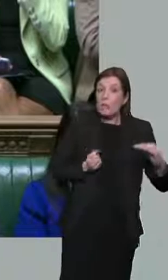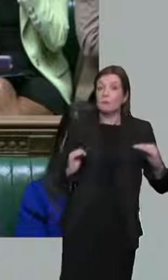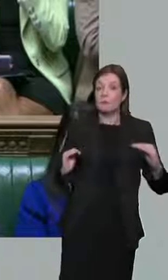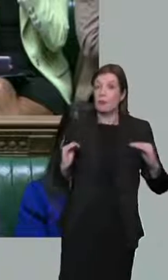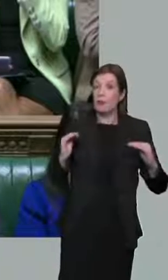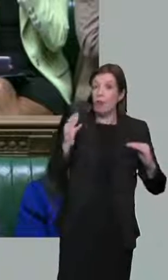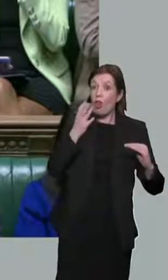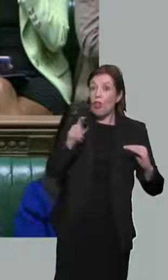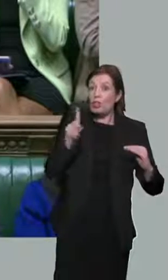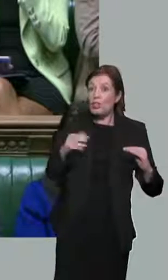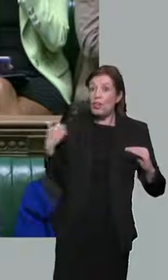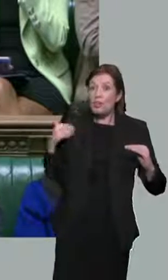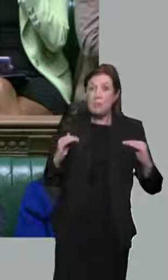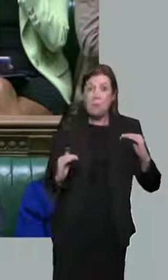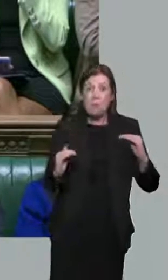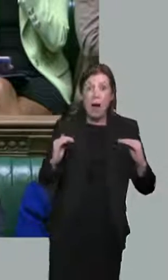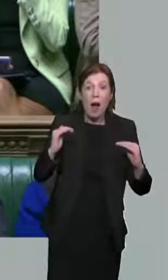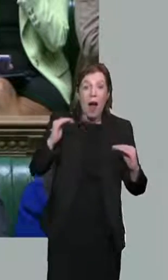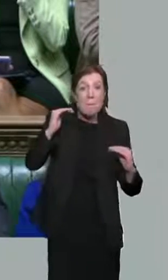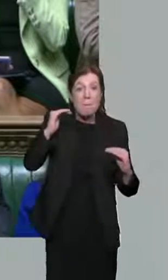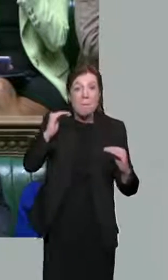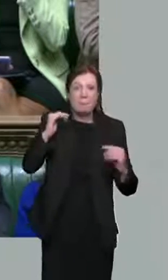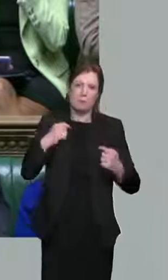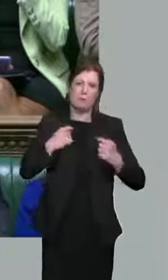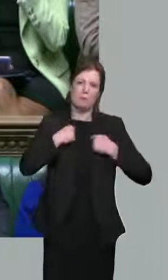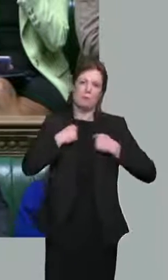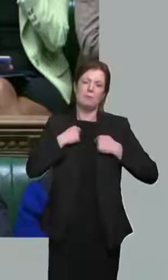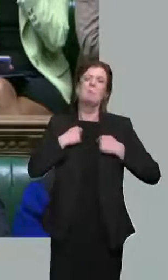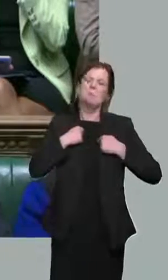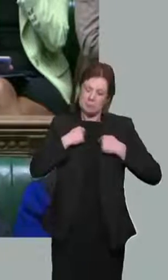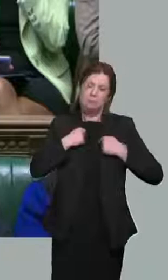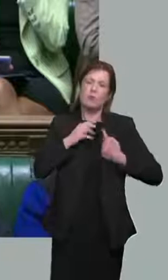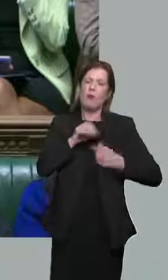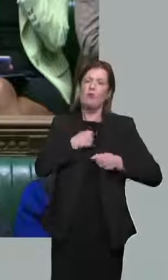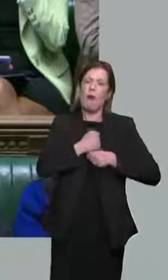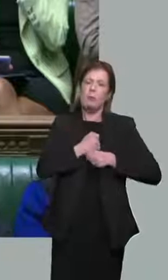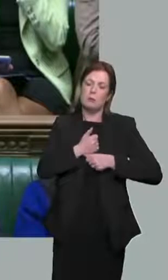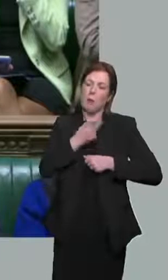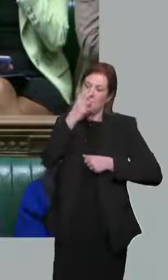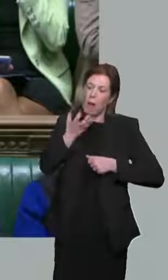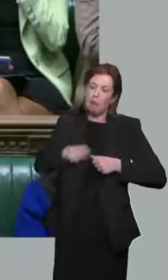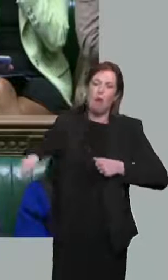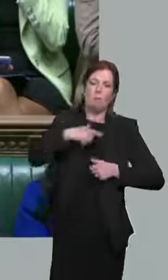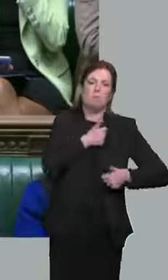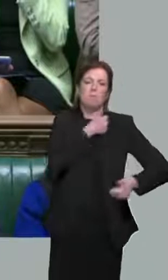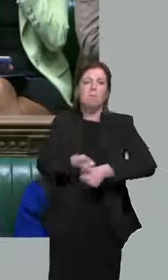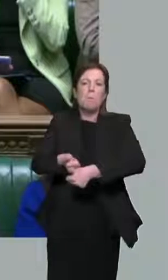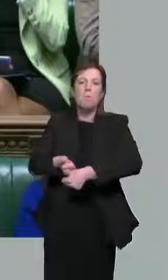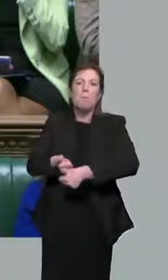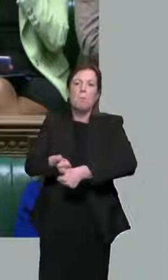in over 30 years. This party will always be on the side of pensioners. I will turn